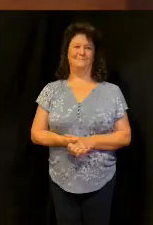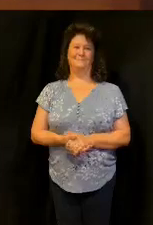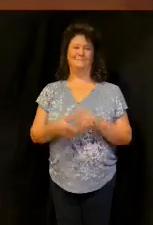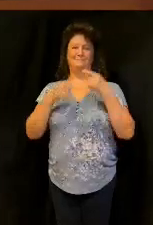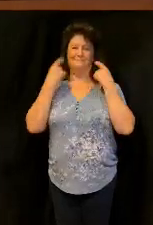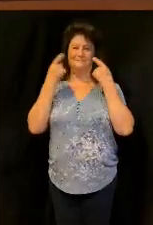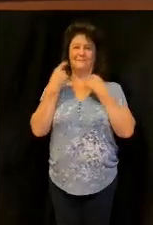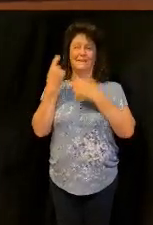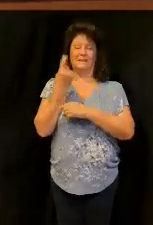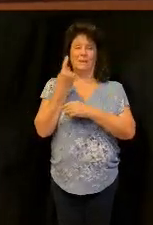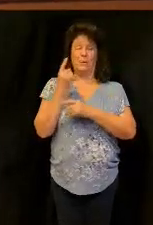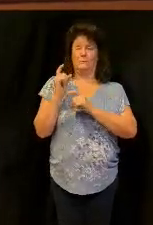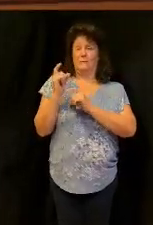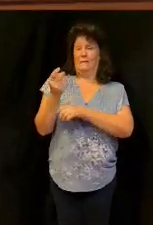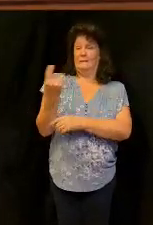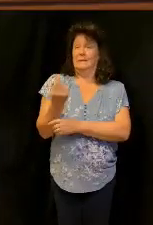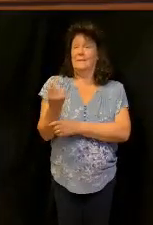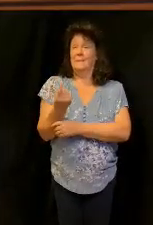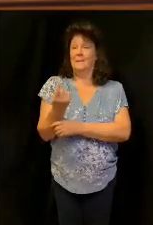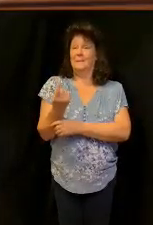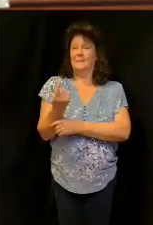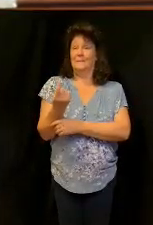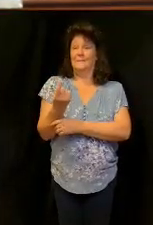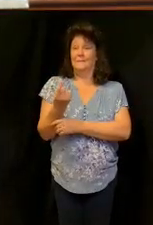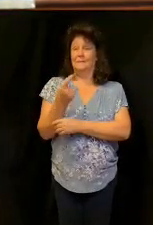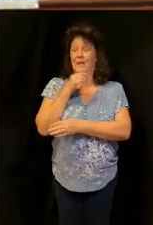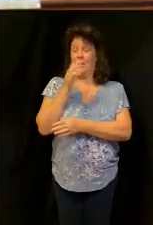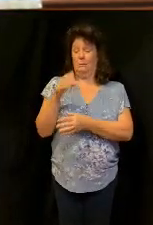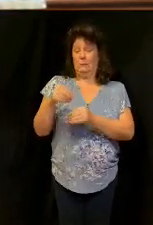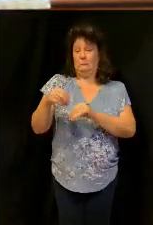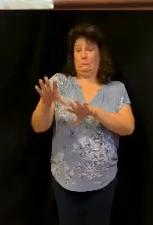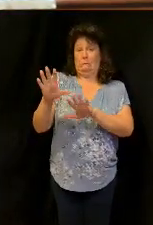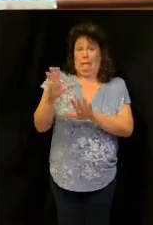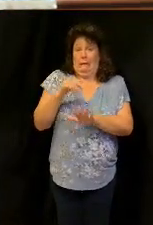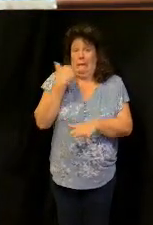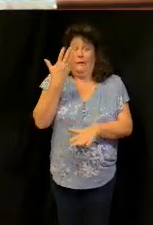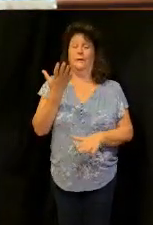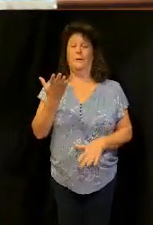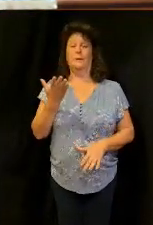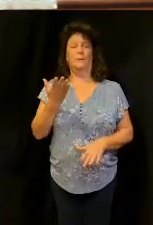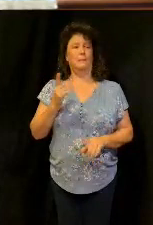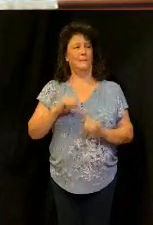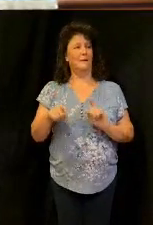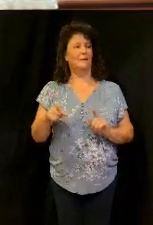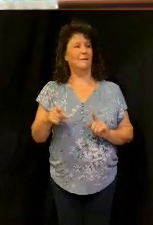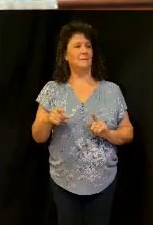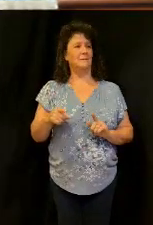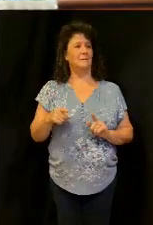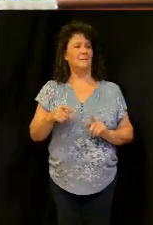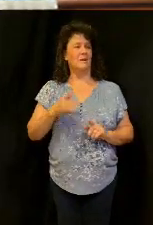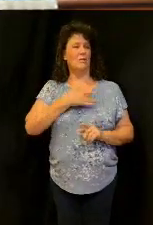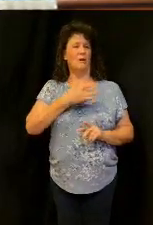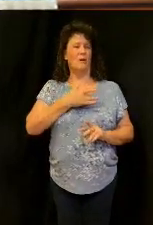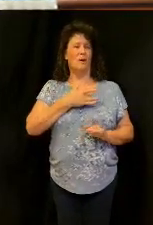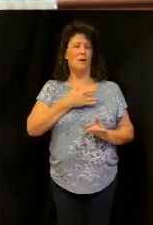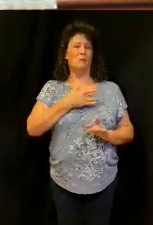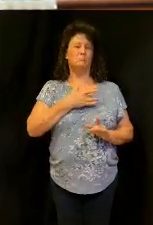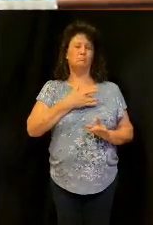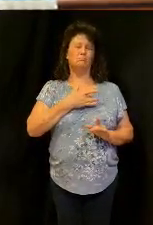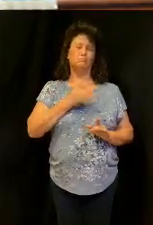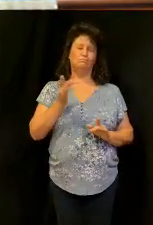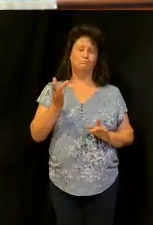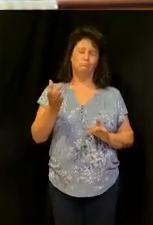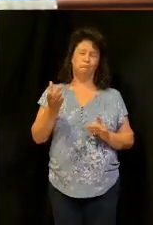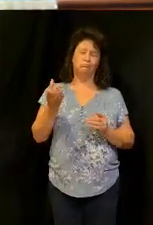someone was giving something i don't know what they were trying to get rid of but they were getting rid of it right this is the deal you say well